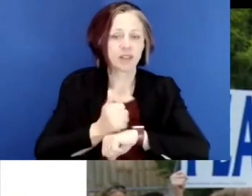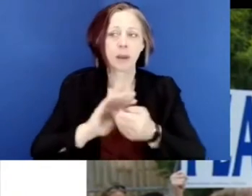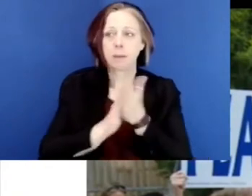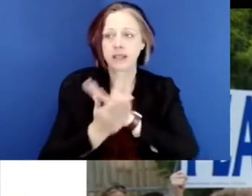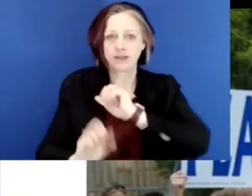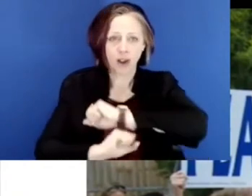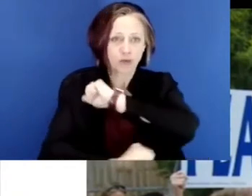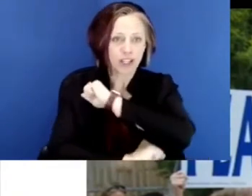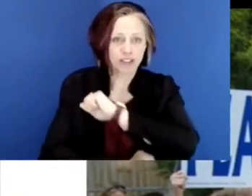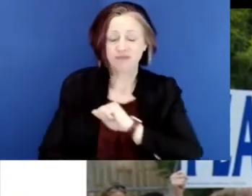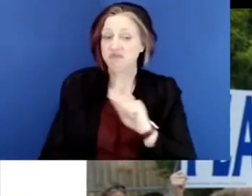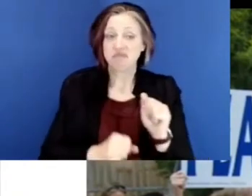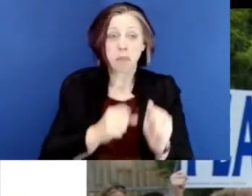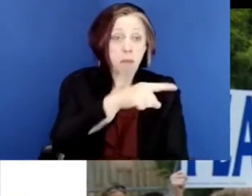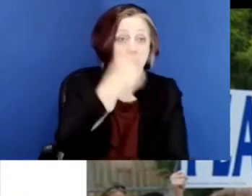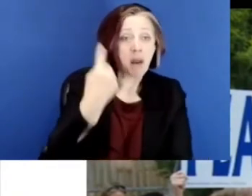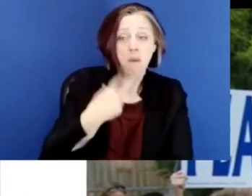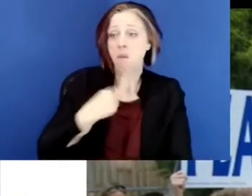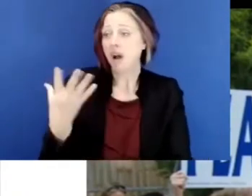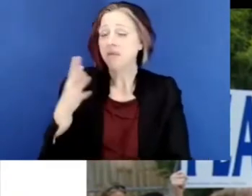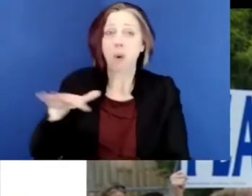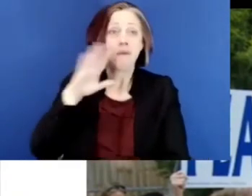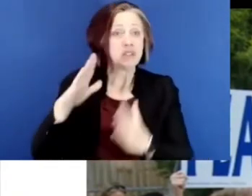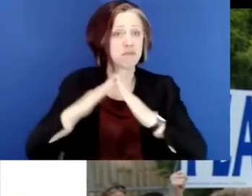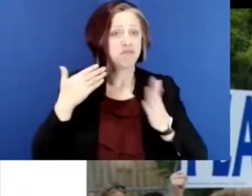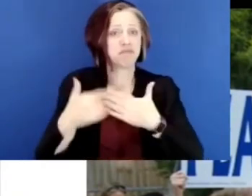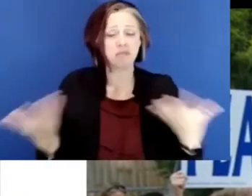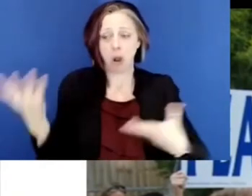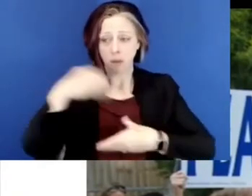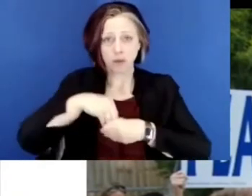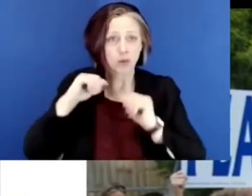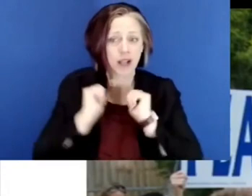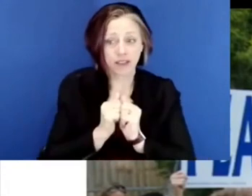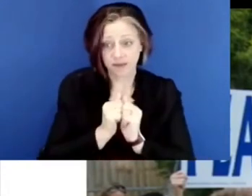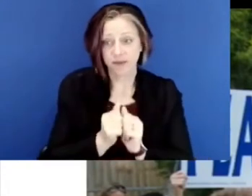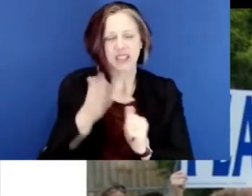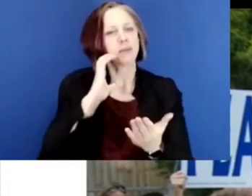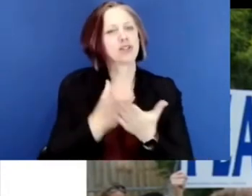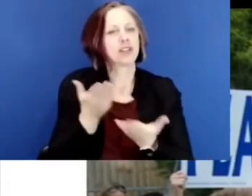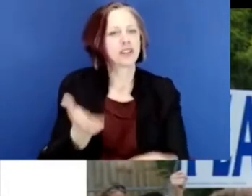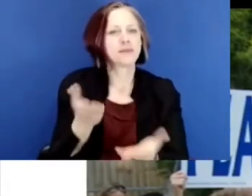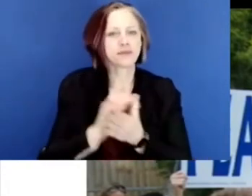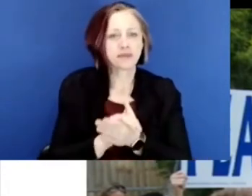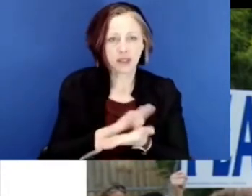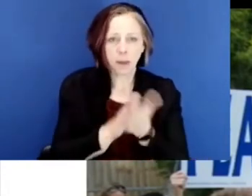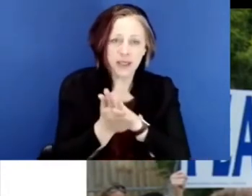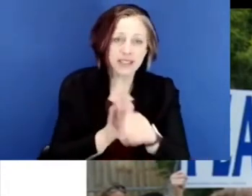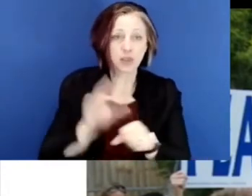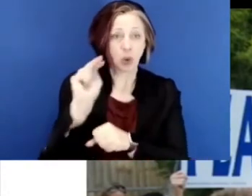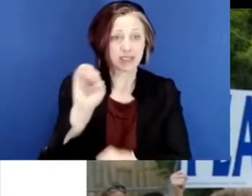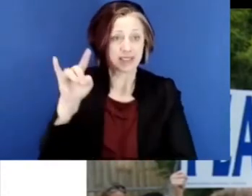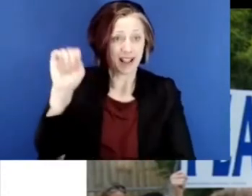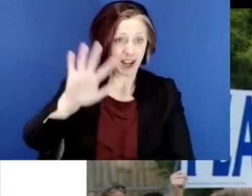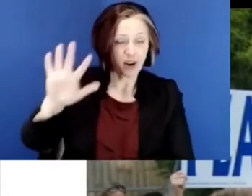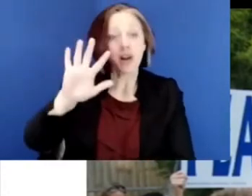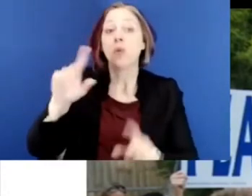with all of the, the crisis that we have been in as a society and they're, they're impacted most. And that's what we